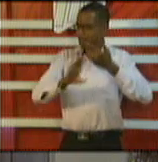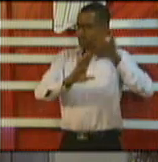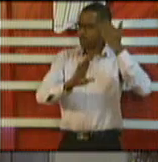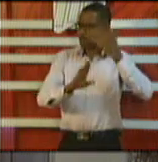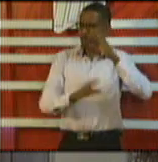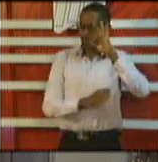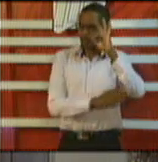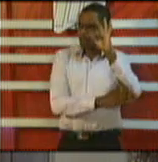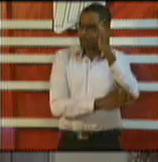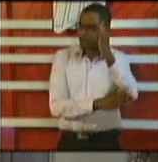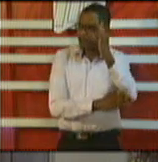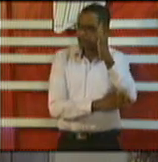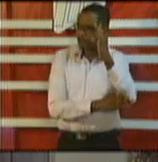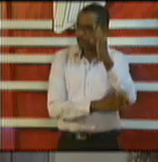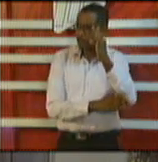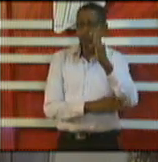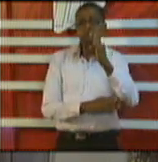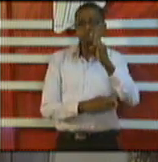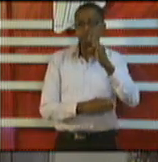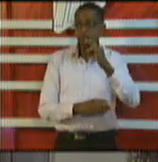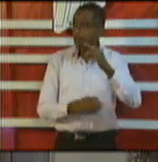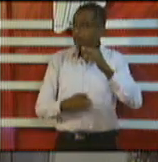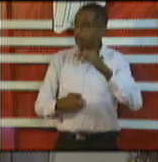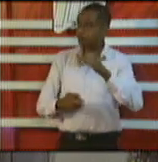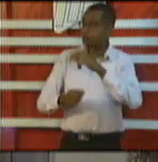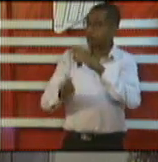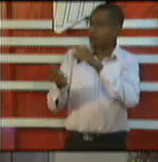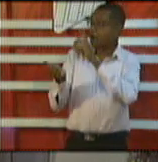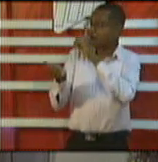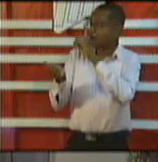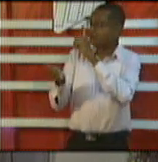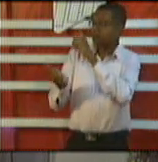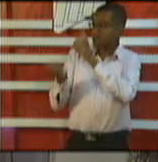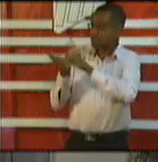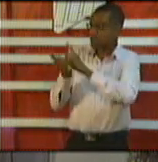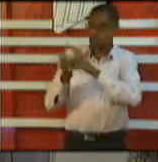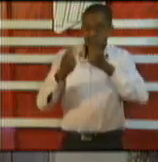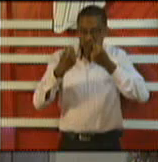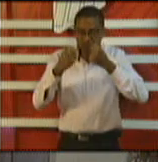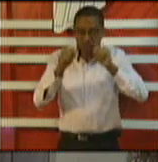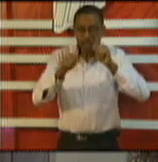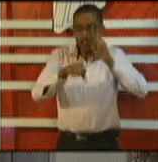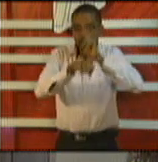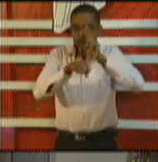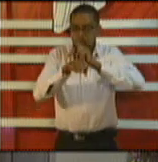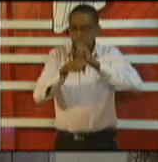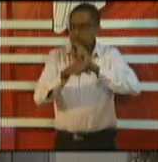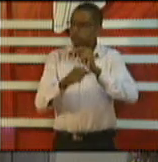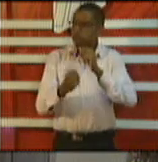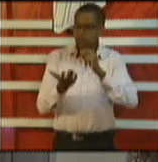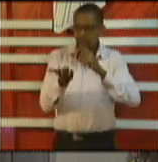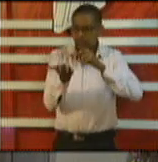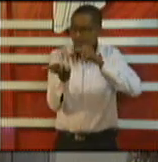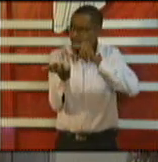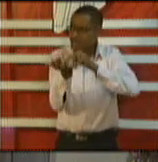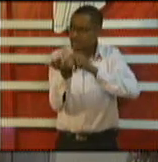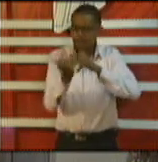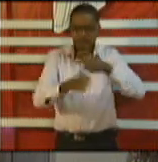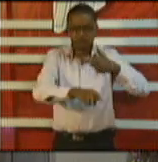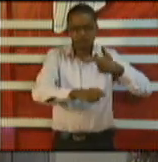and it led to about 5 or 6 deaths we have never done vaccine